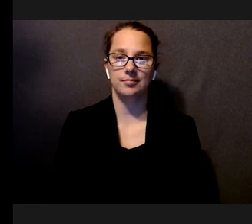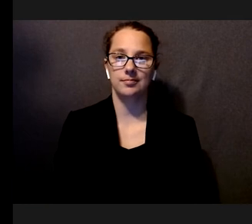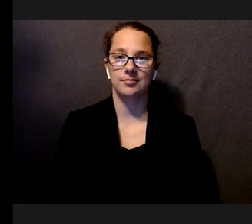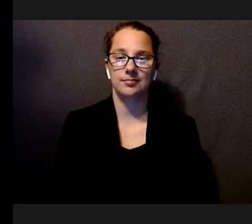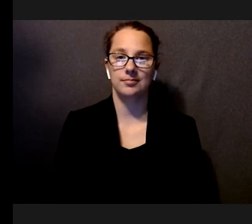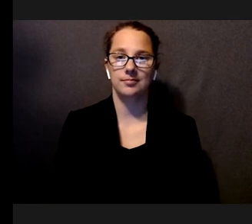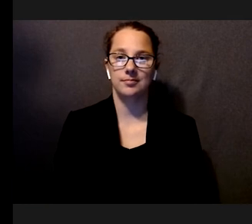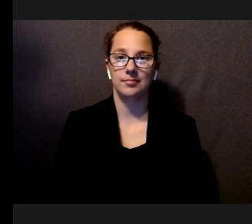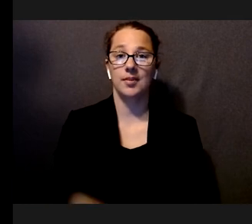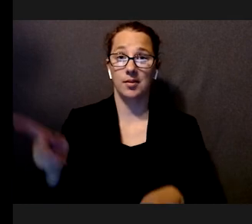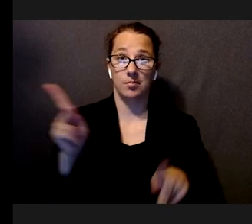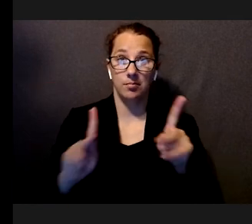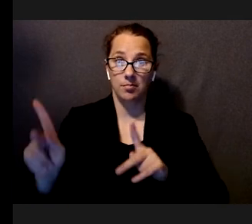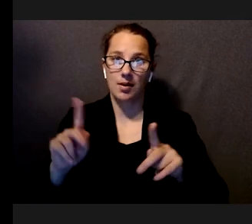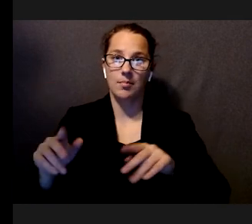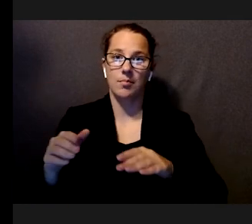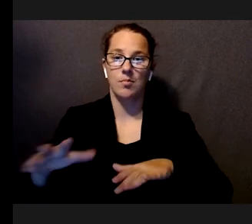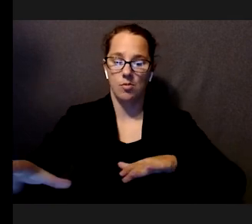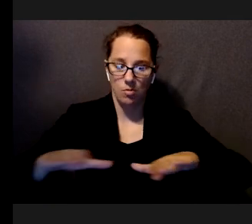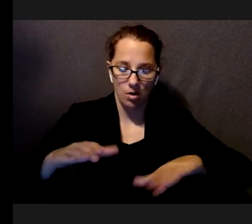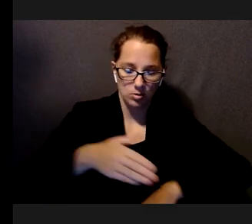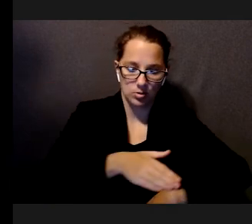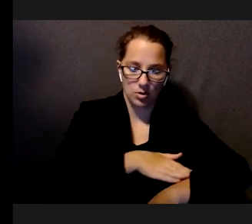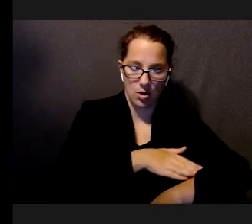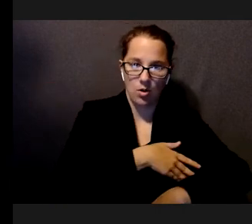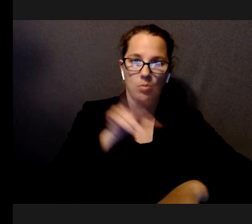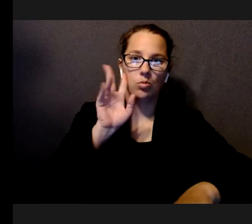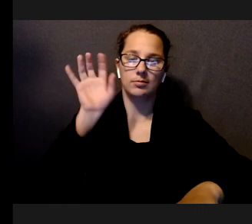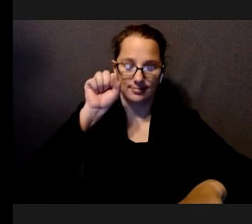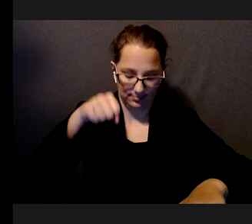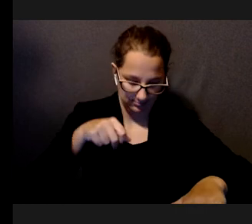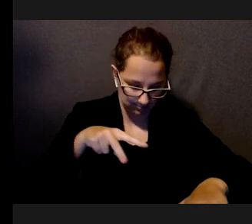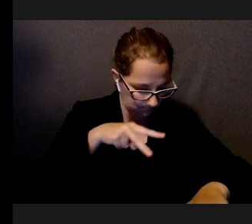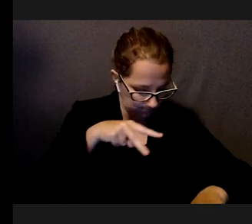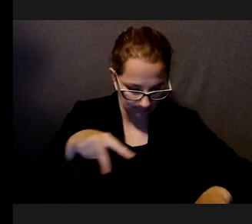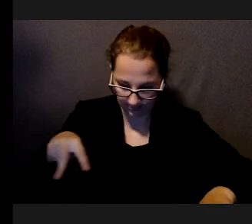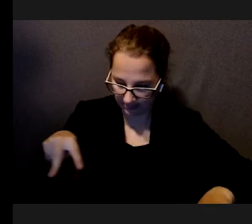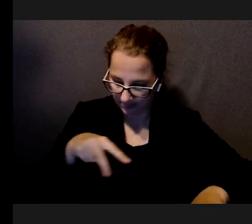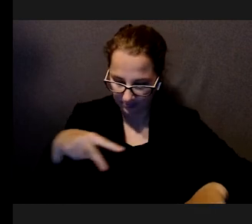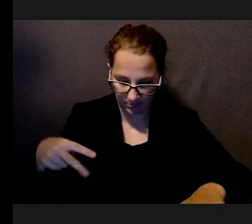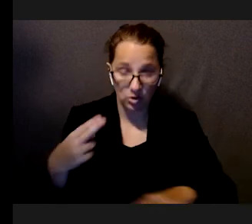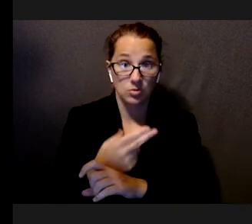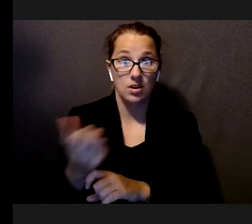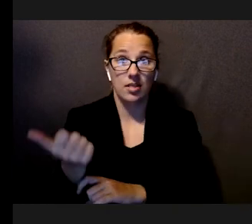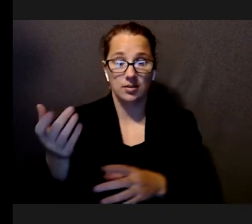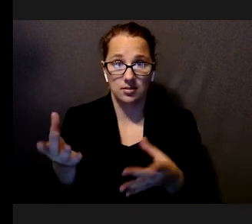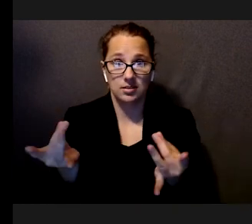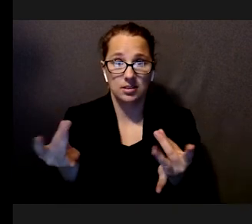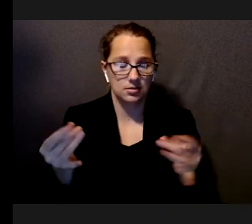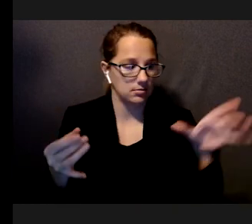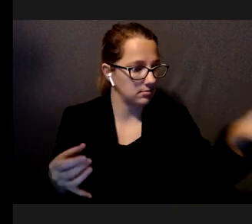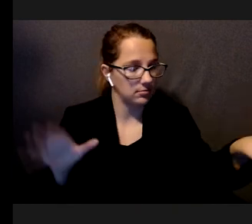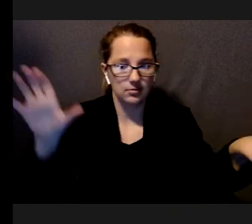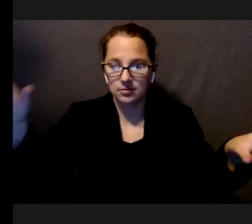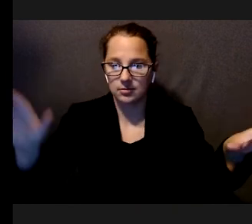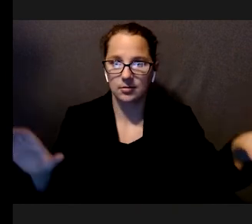walked very slowly, they paused a lot, they looked down, they used other senses, they shuffled